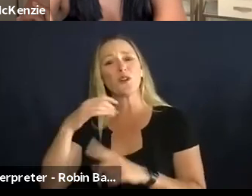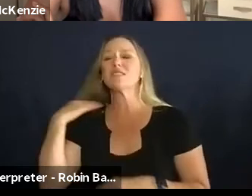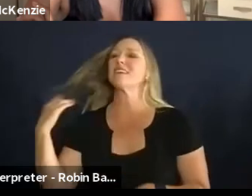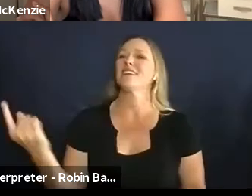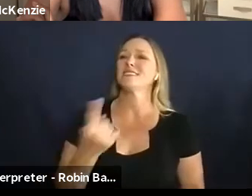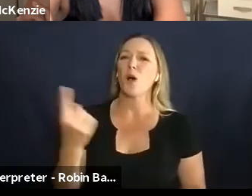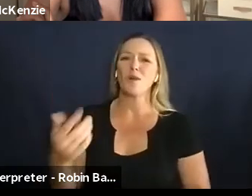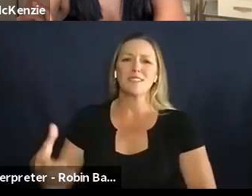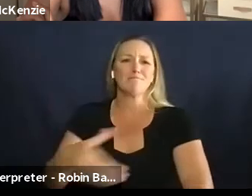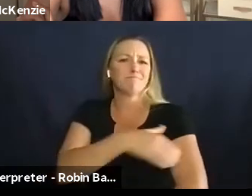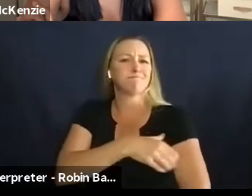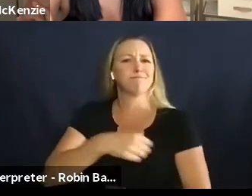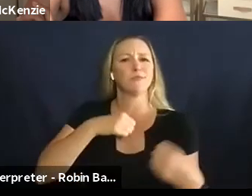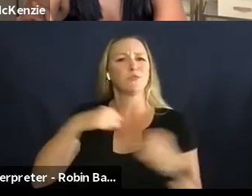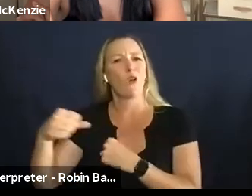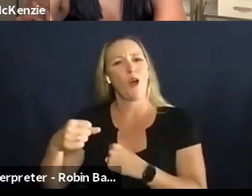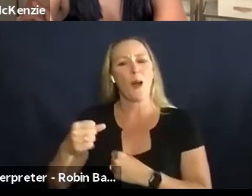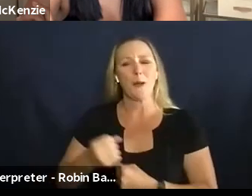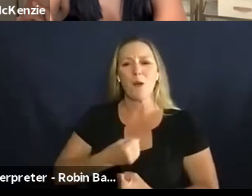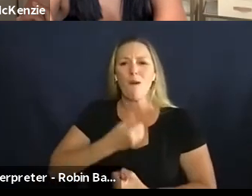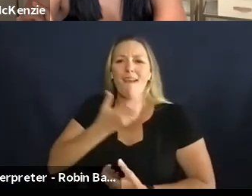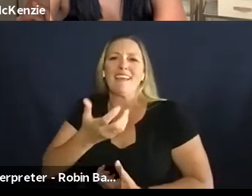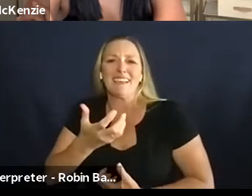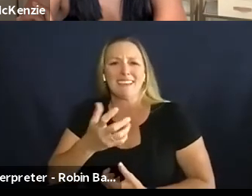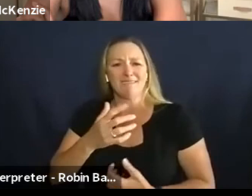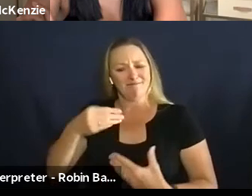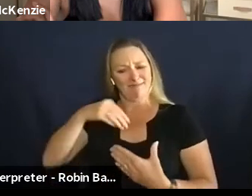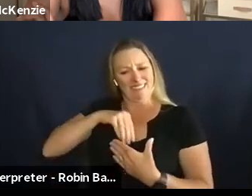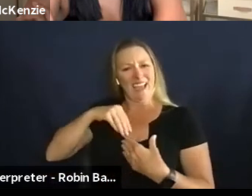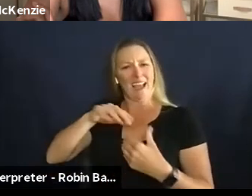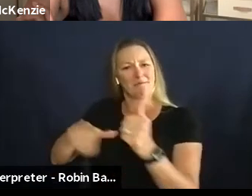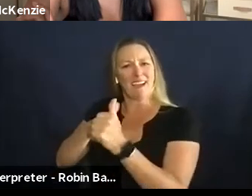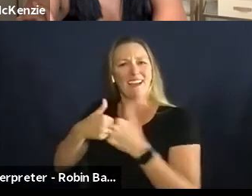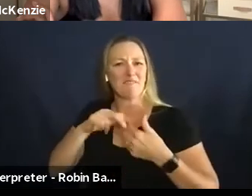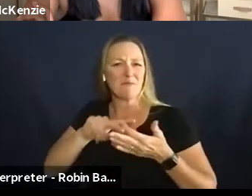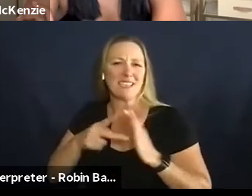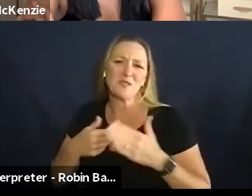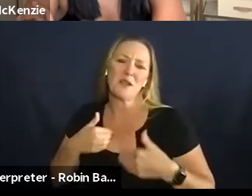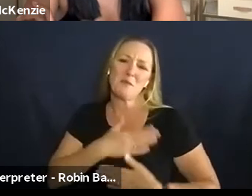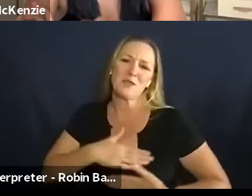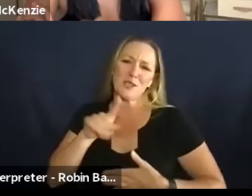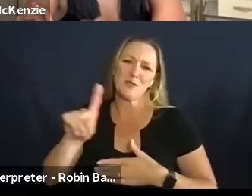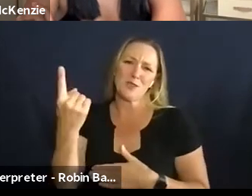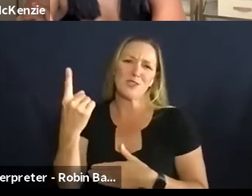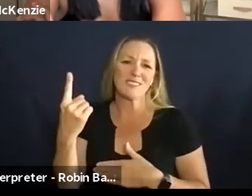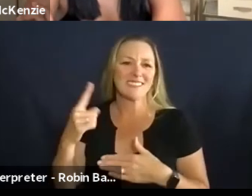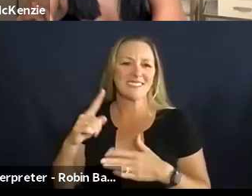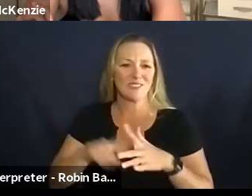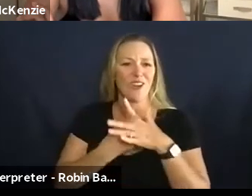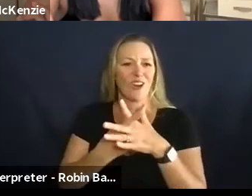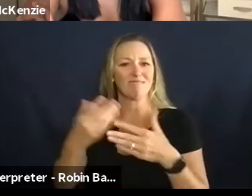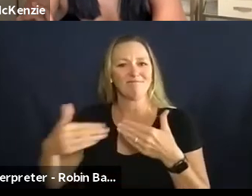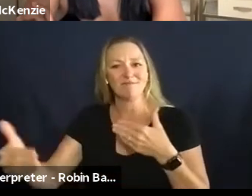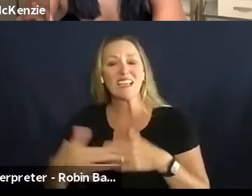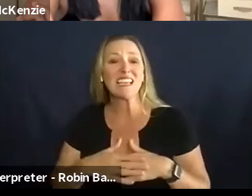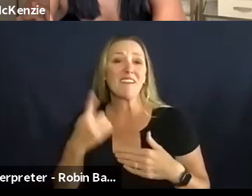powerful and poetic and meaningful and i appreciate you starting us off with that um and to the to the